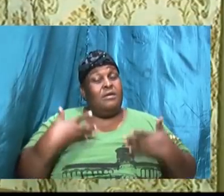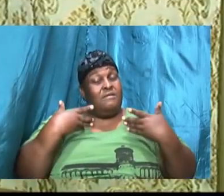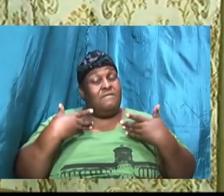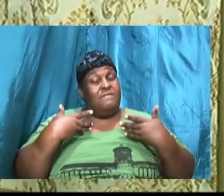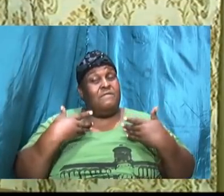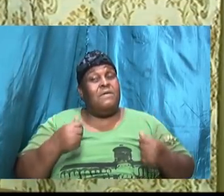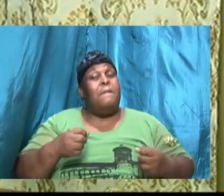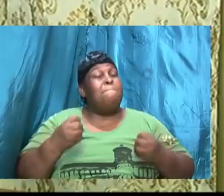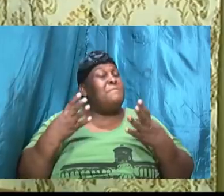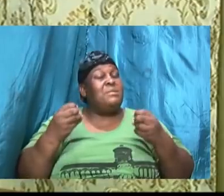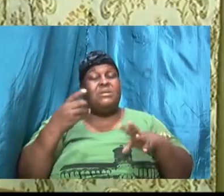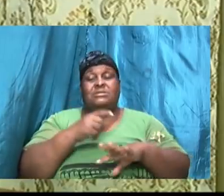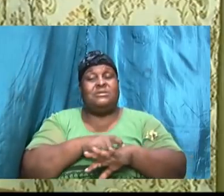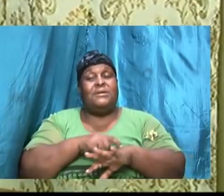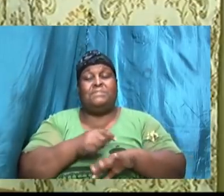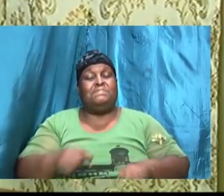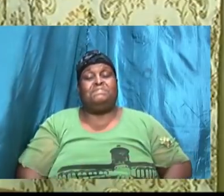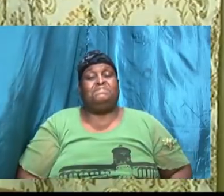many times